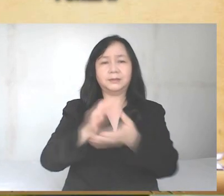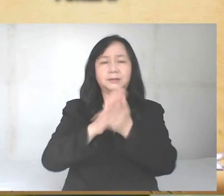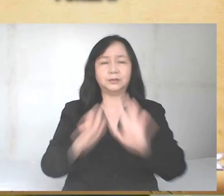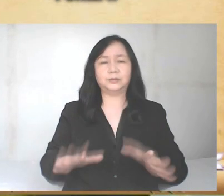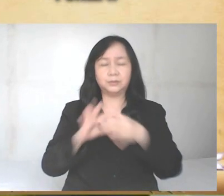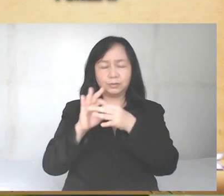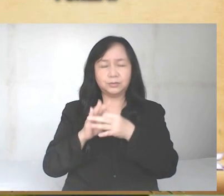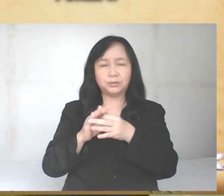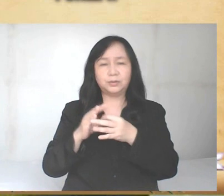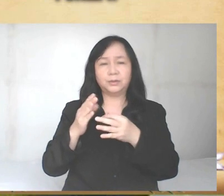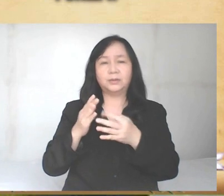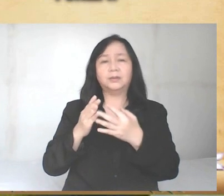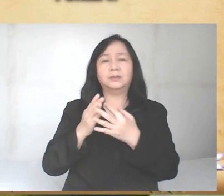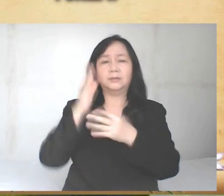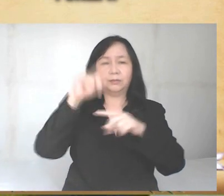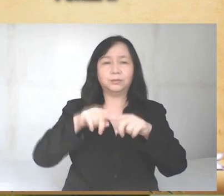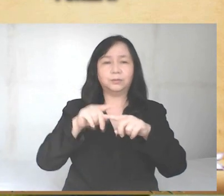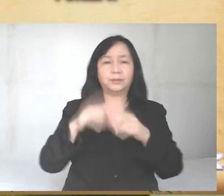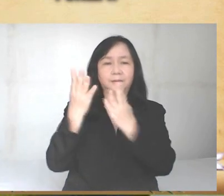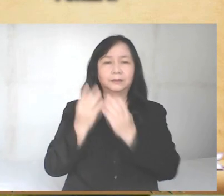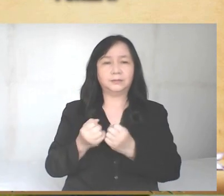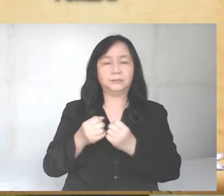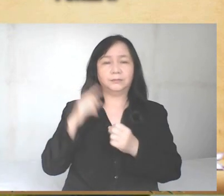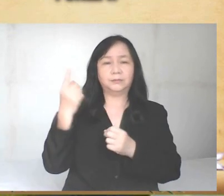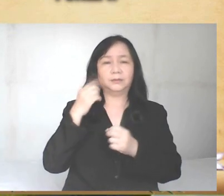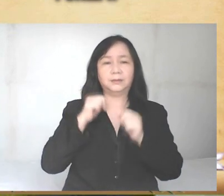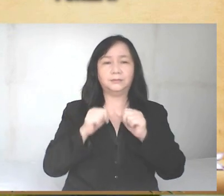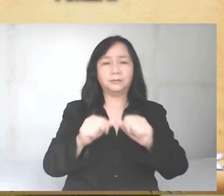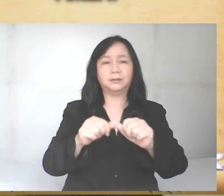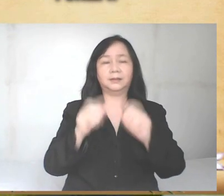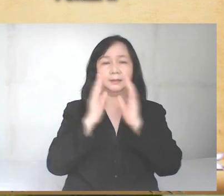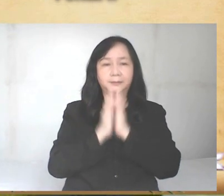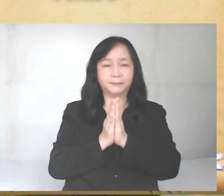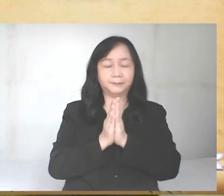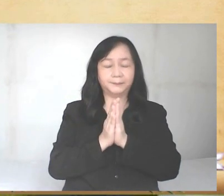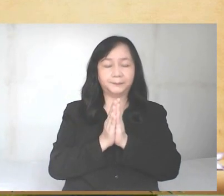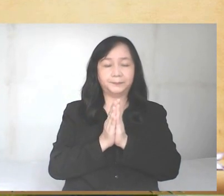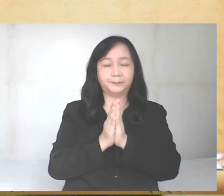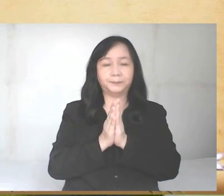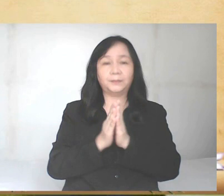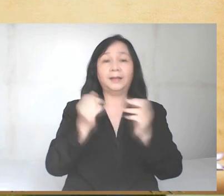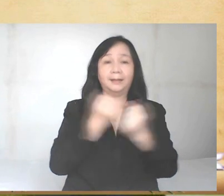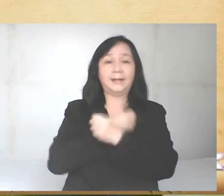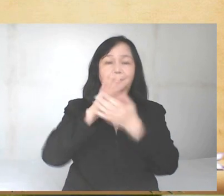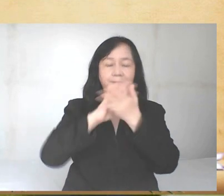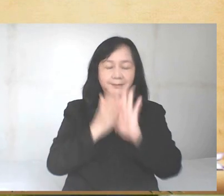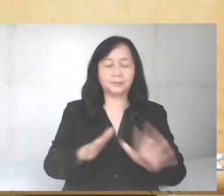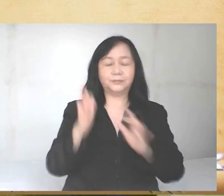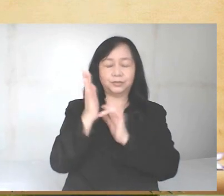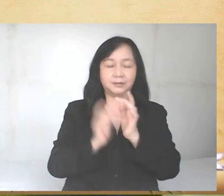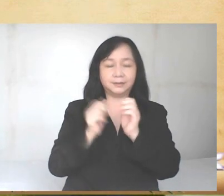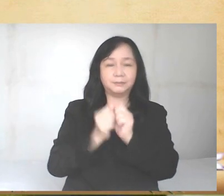unity in accordance with your will, who live and reign forever and ever. Amen. The love and peace of Jesus